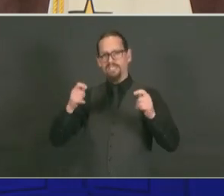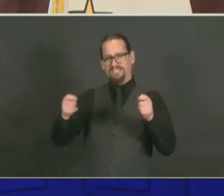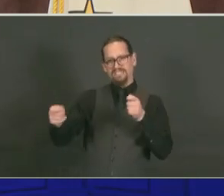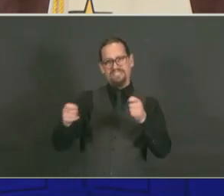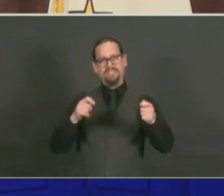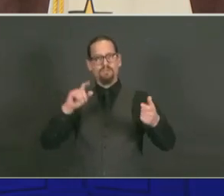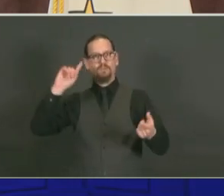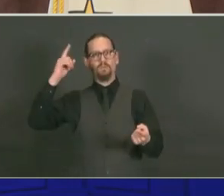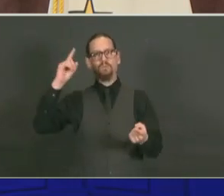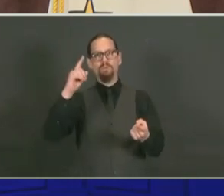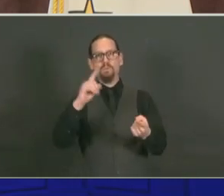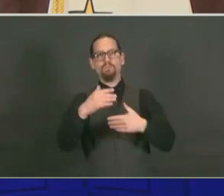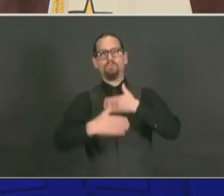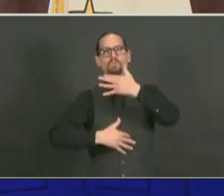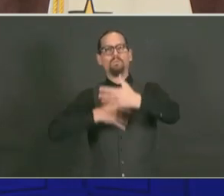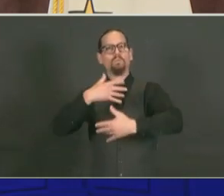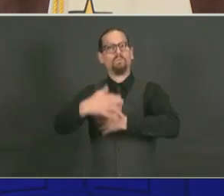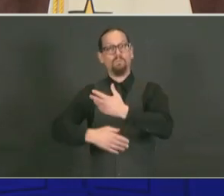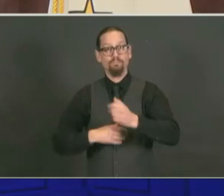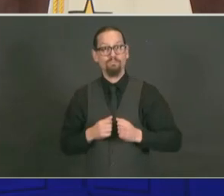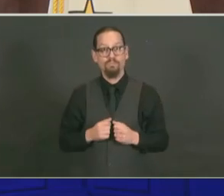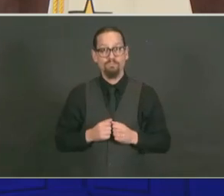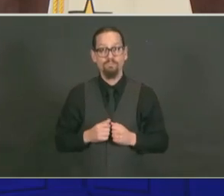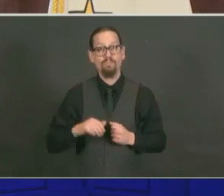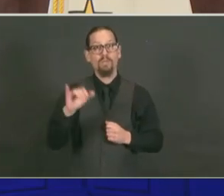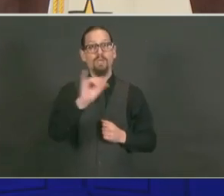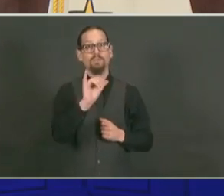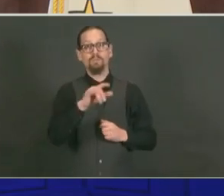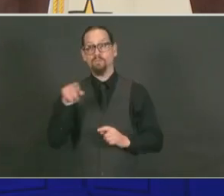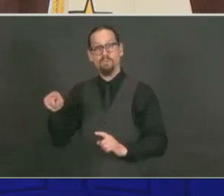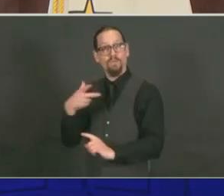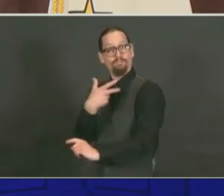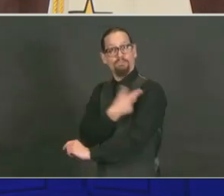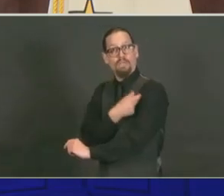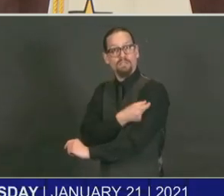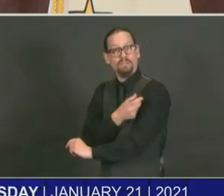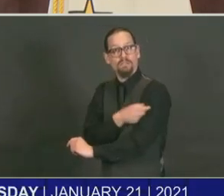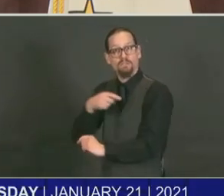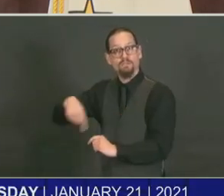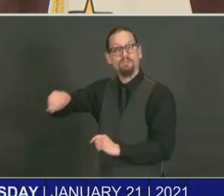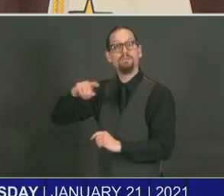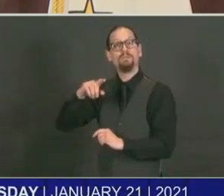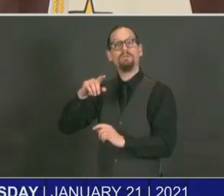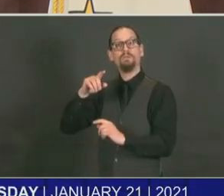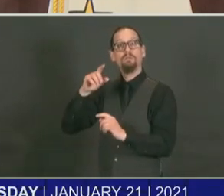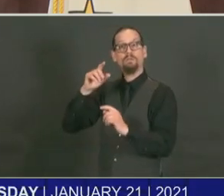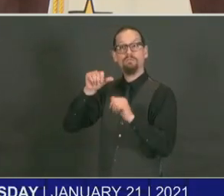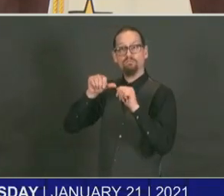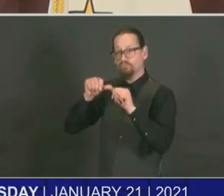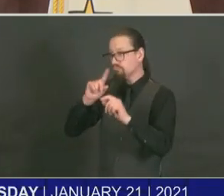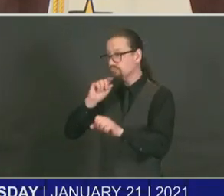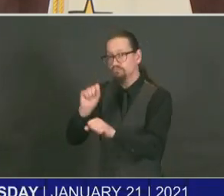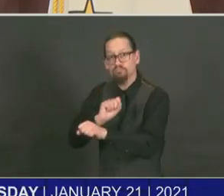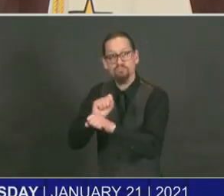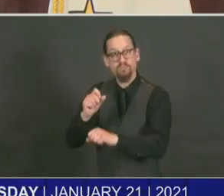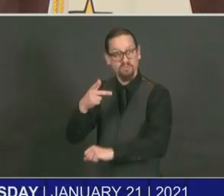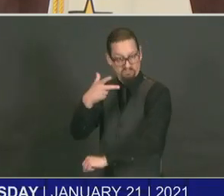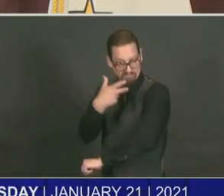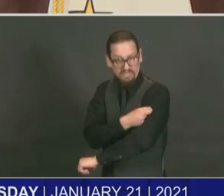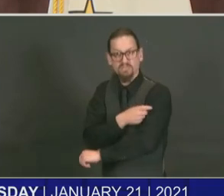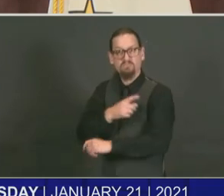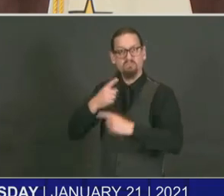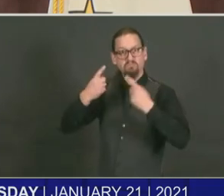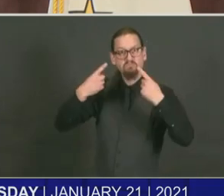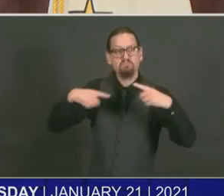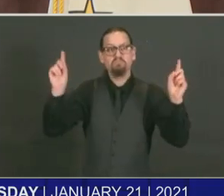completely and prevent you from spreading it to another person, even if you yourself don't